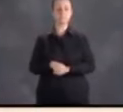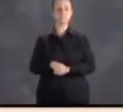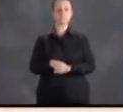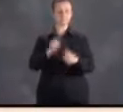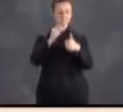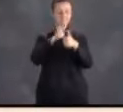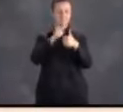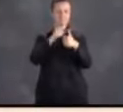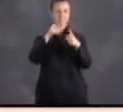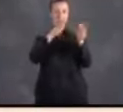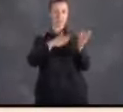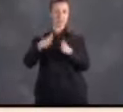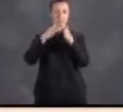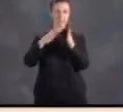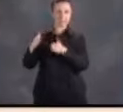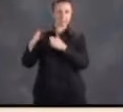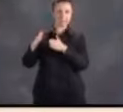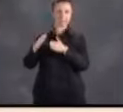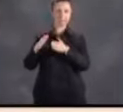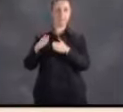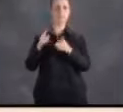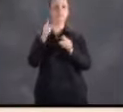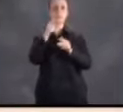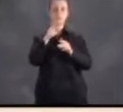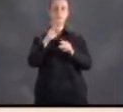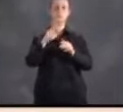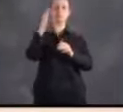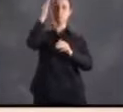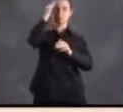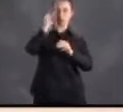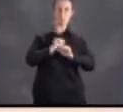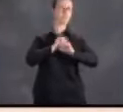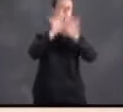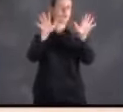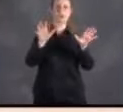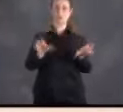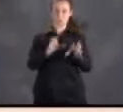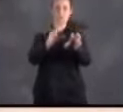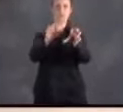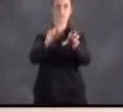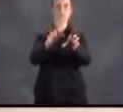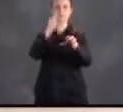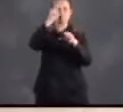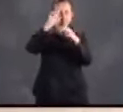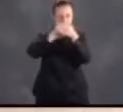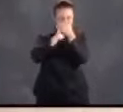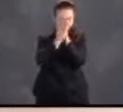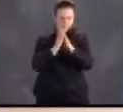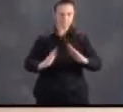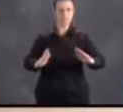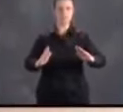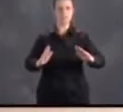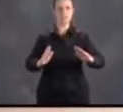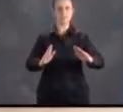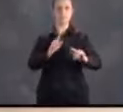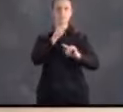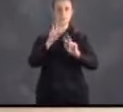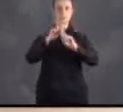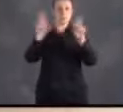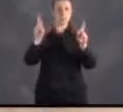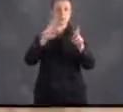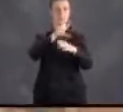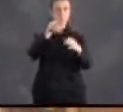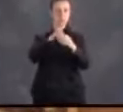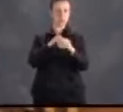.gov. Putting a plan in place gives you clarity and peace of mind. But to be truly ready, you'll need